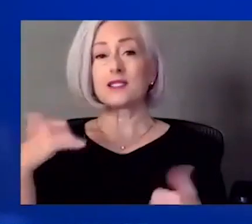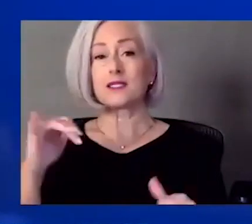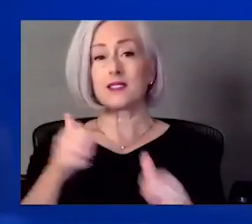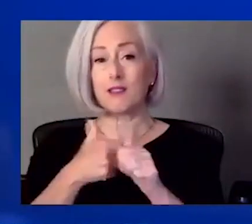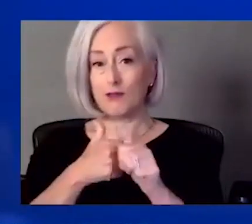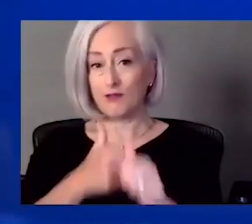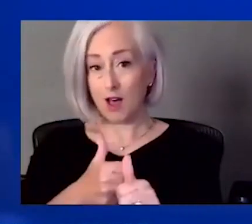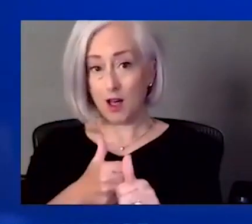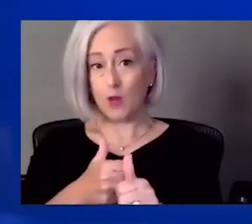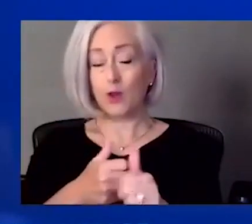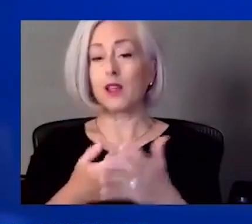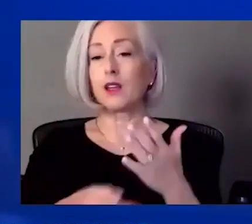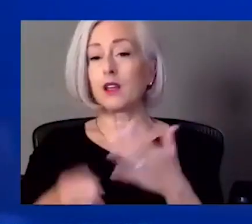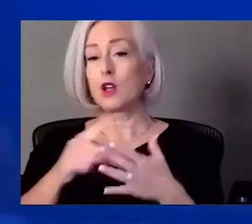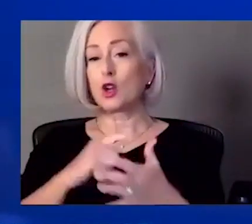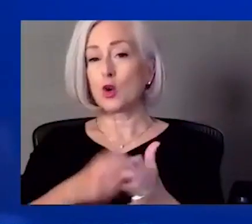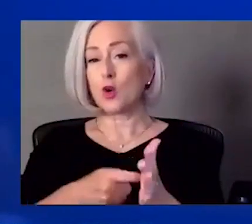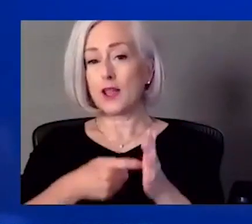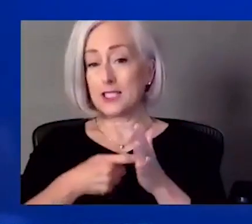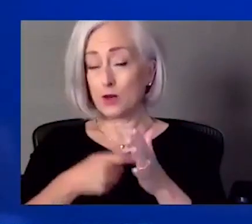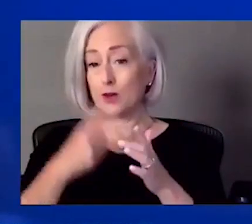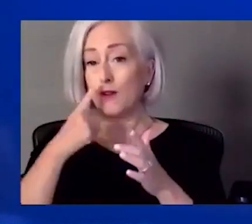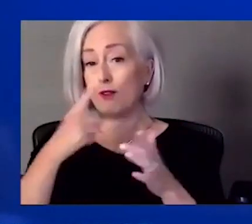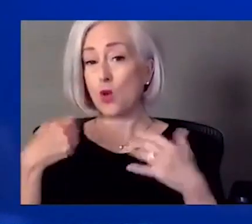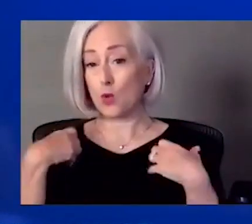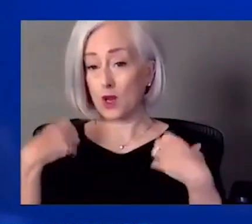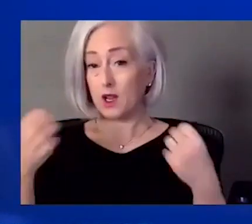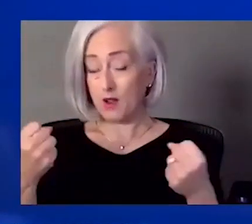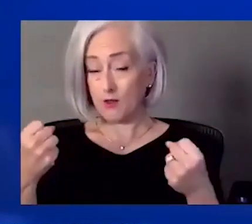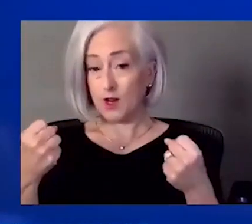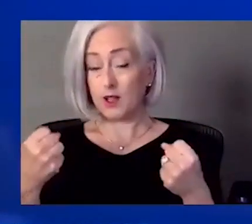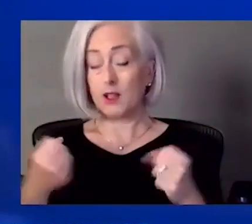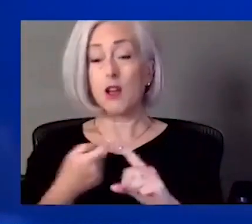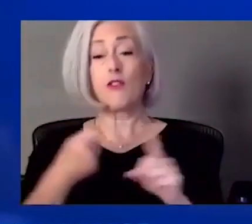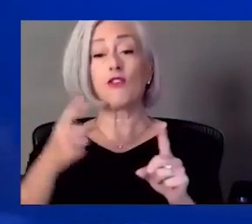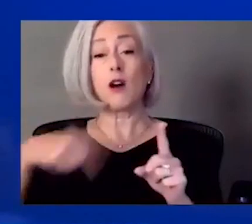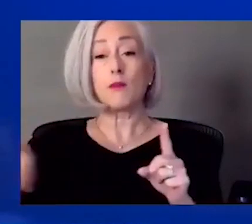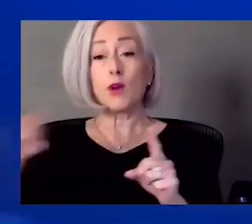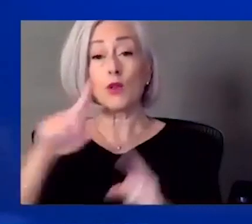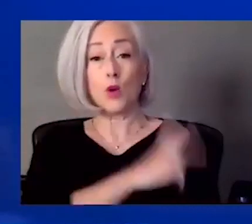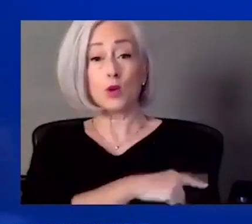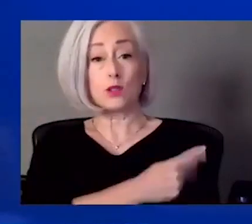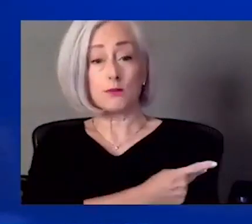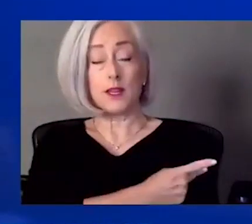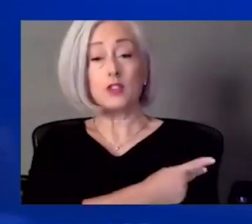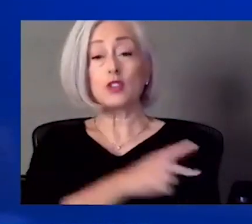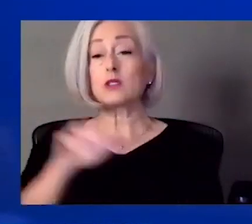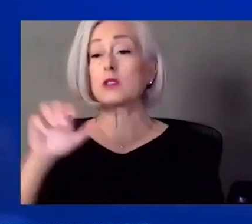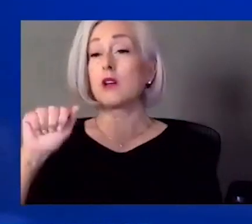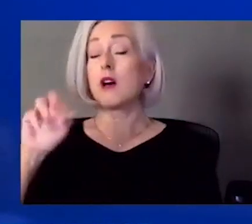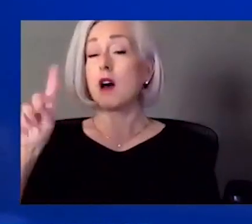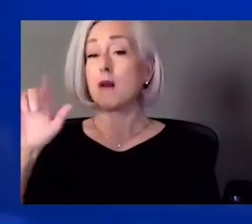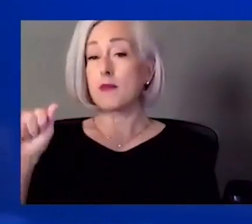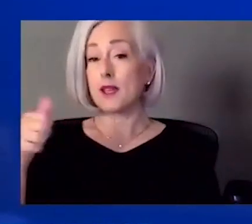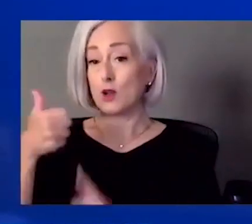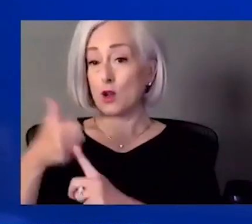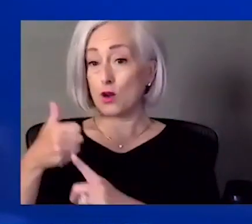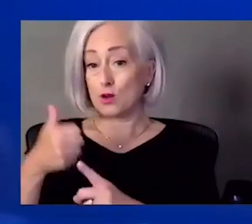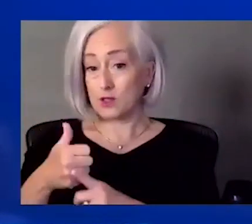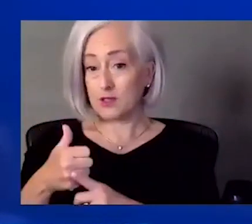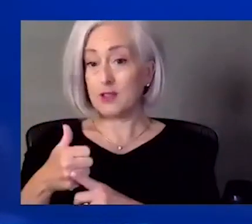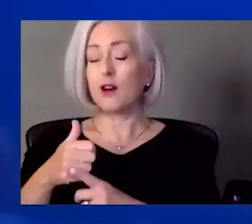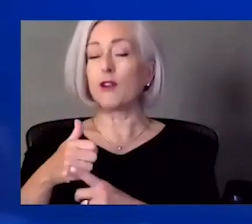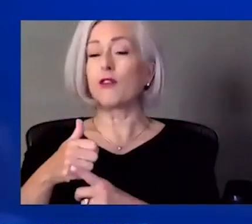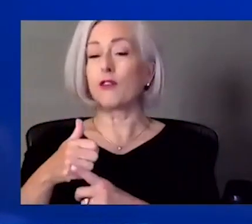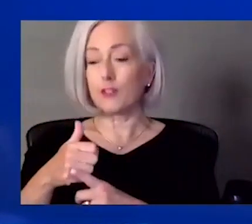recovery and of those patients, Amanda was very kind to put together, three of those are fully